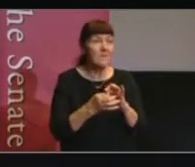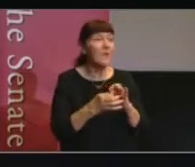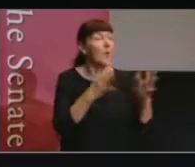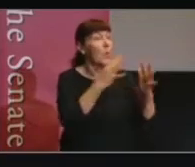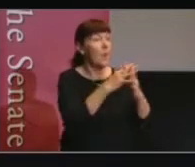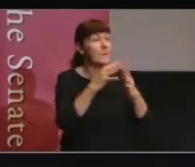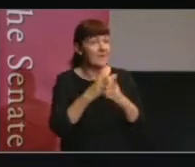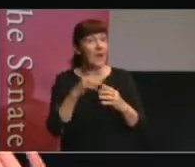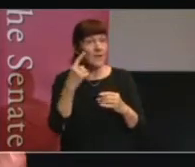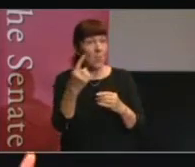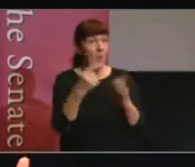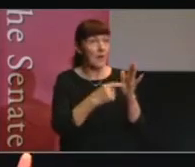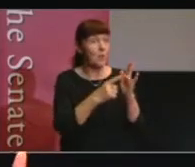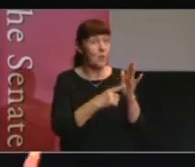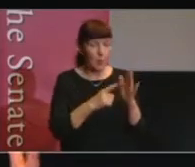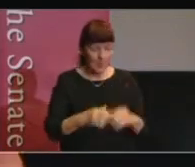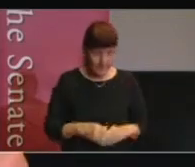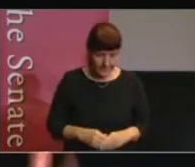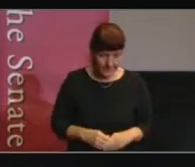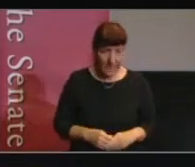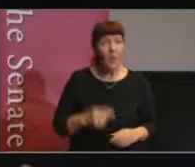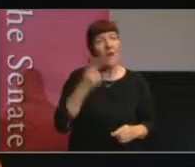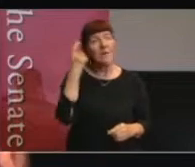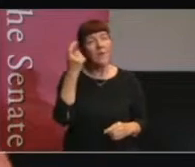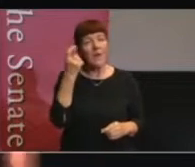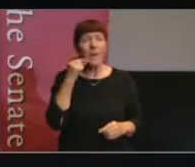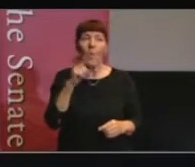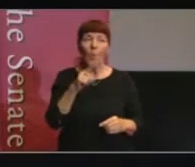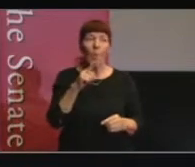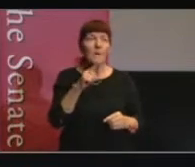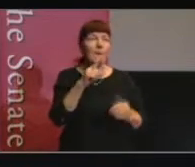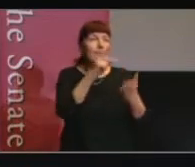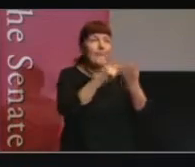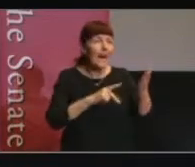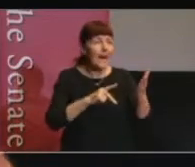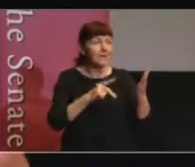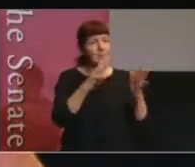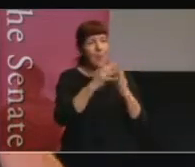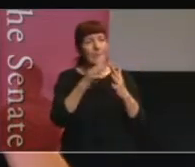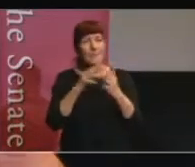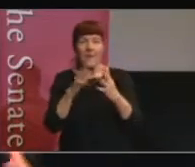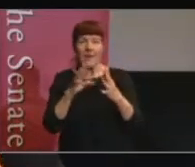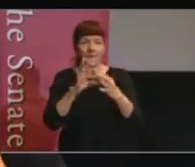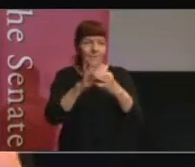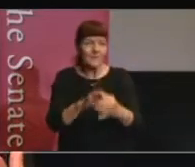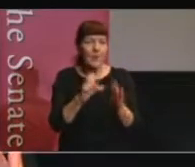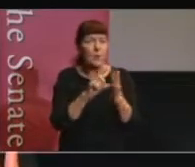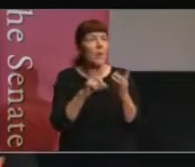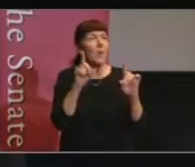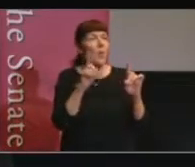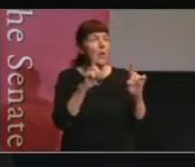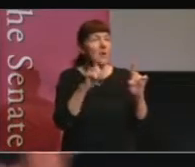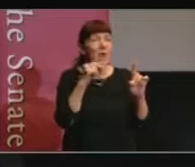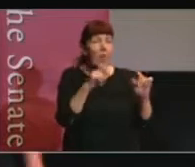tools, but we have to think about what parts of the website are doing what. So what parts are linear